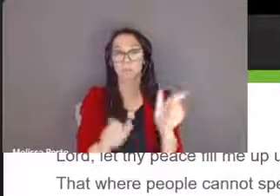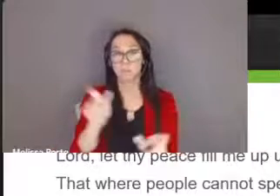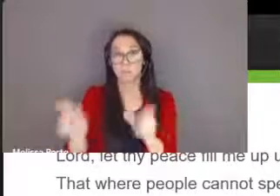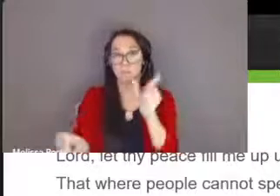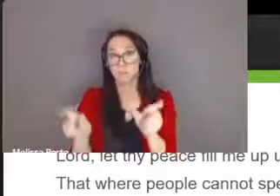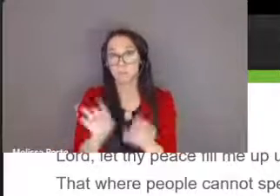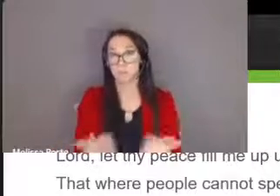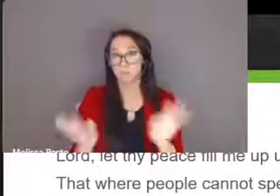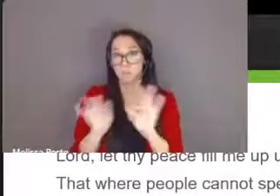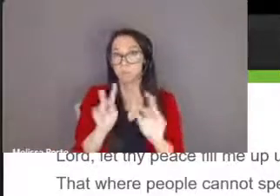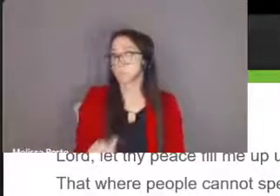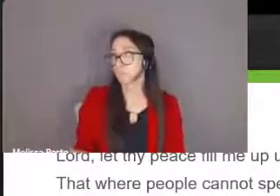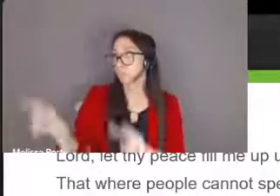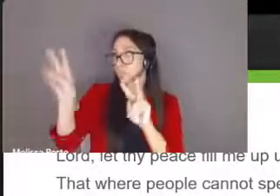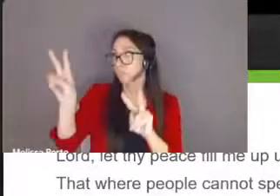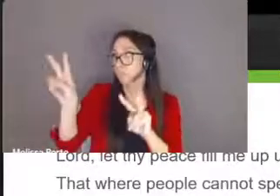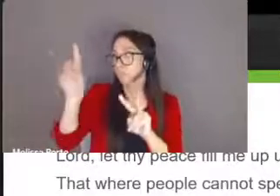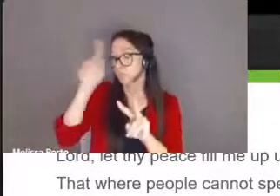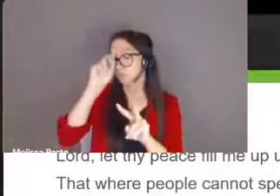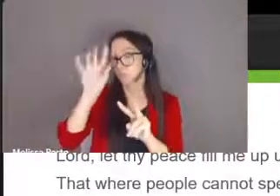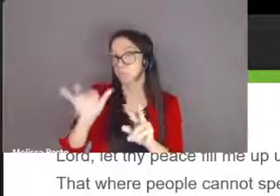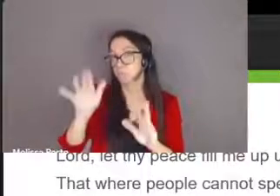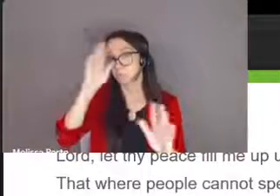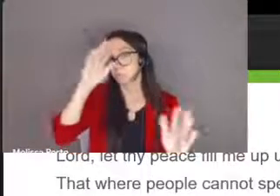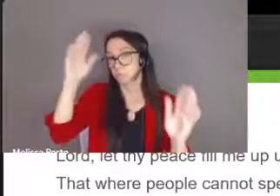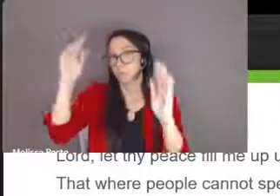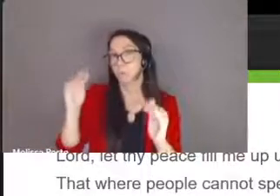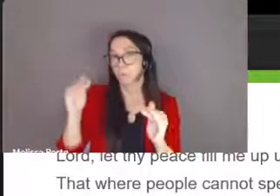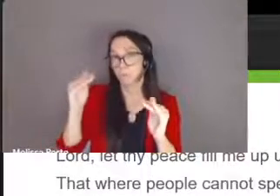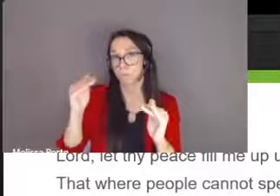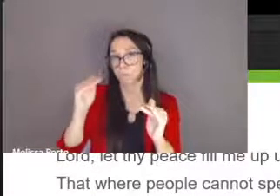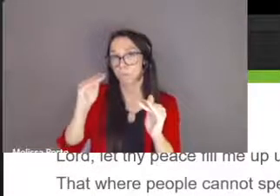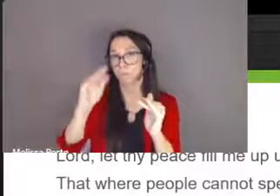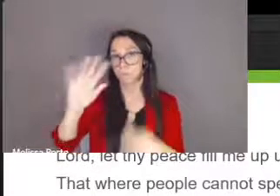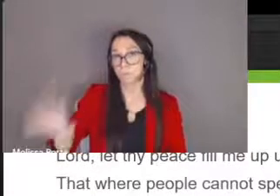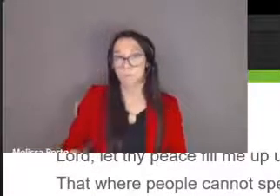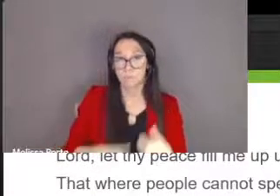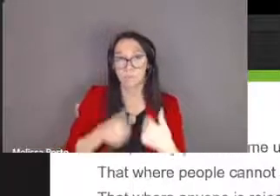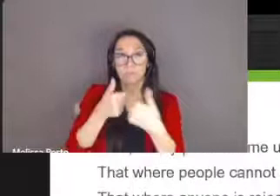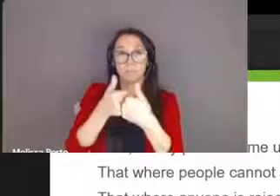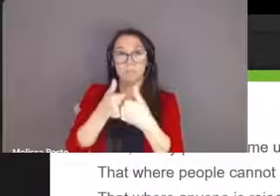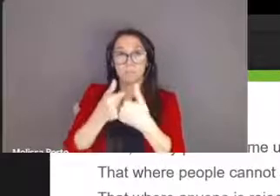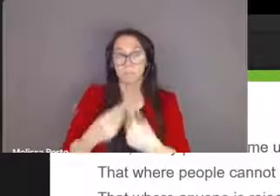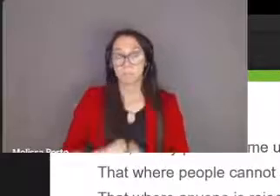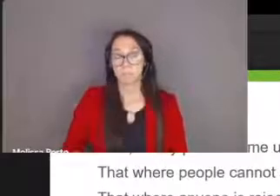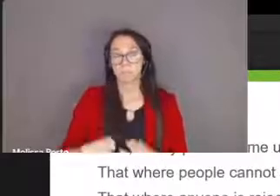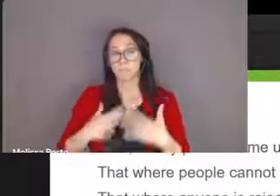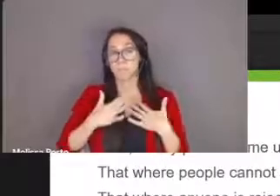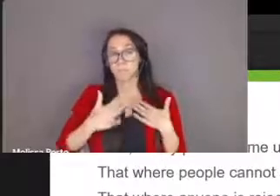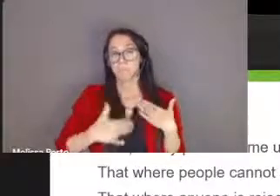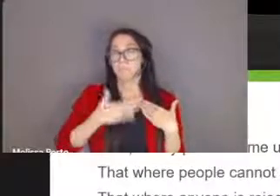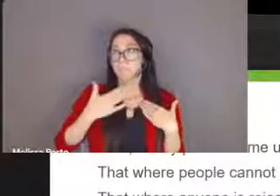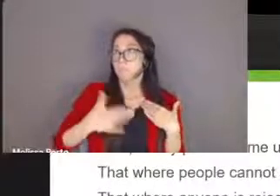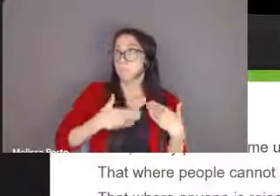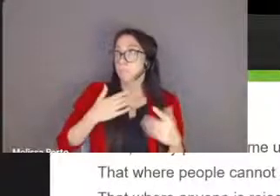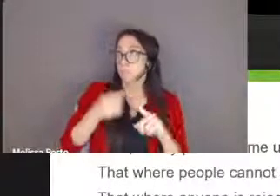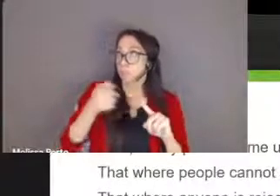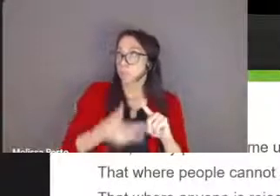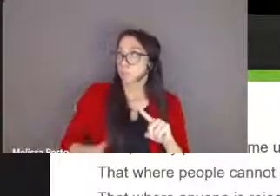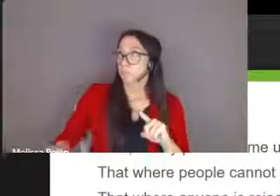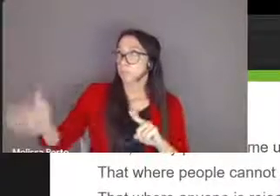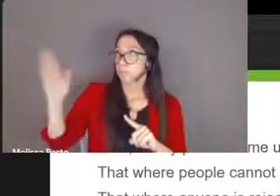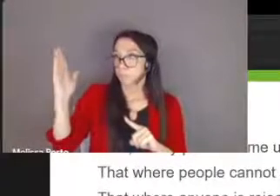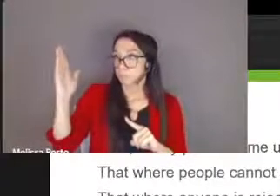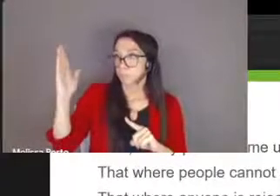it is in our great challenges that we discover our greatest joys and it is in our community of wanderers that we find the way